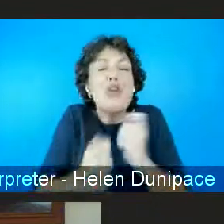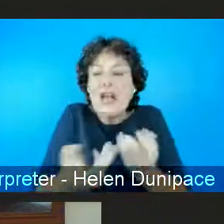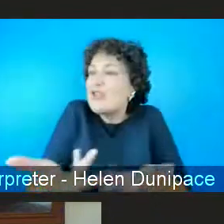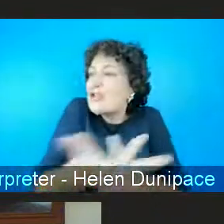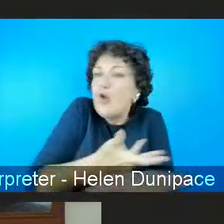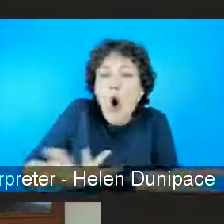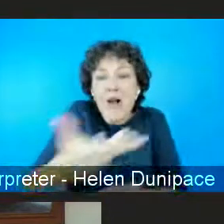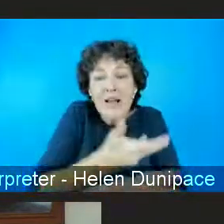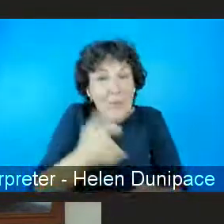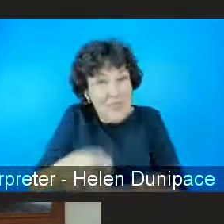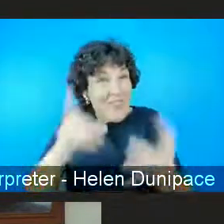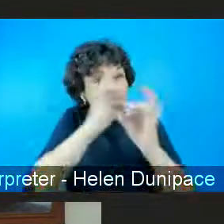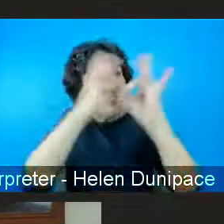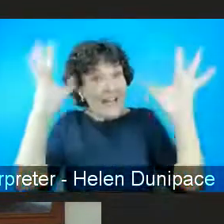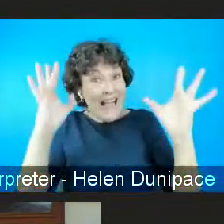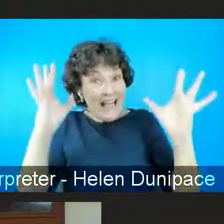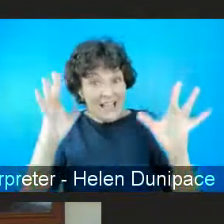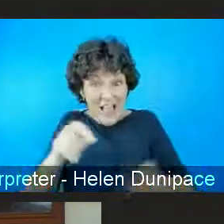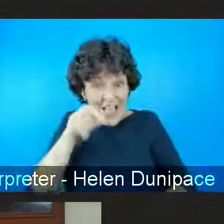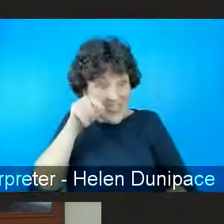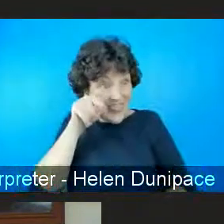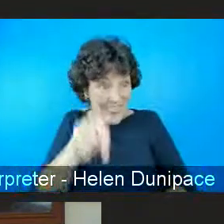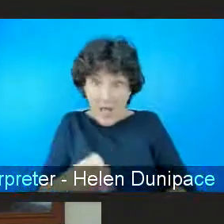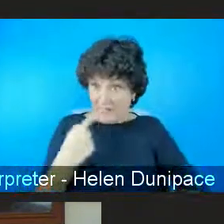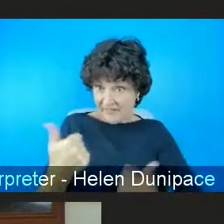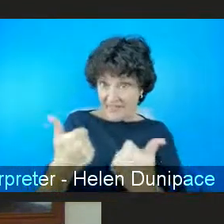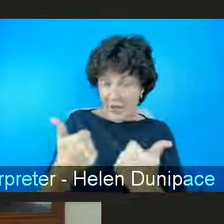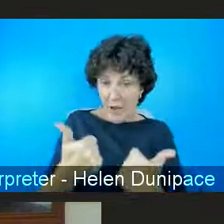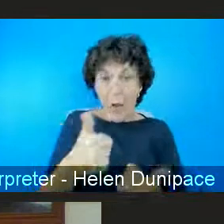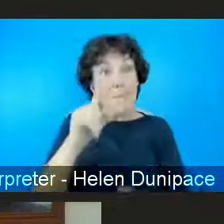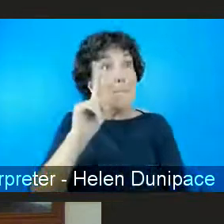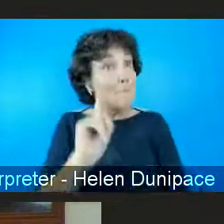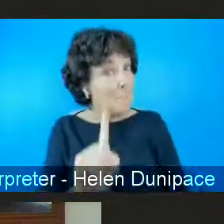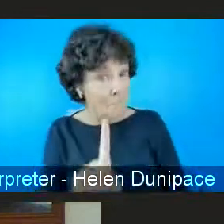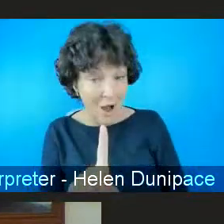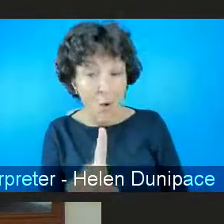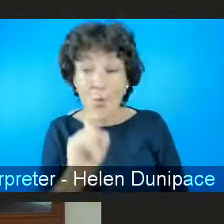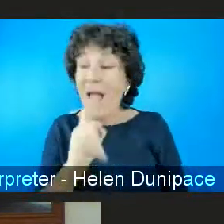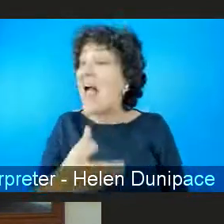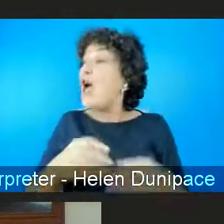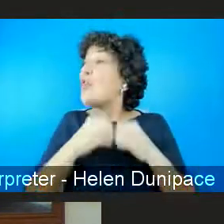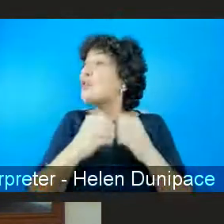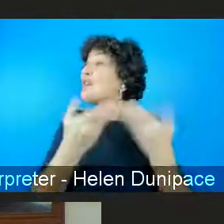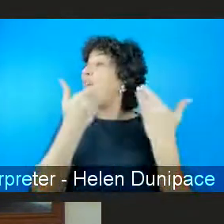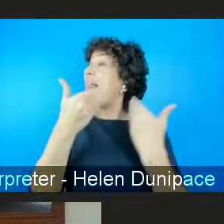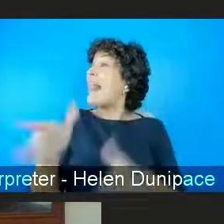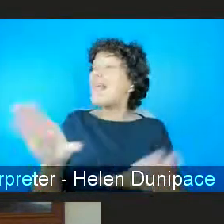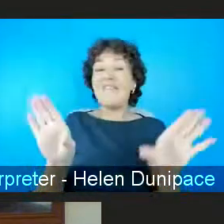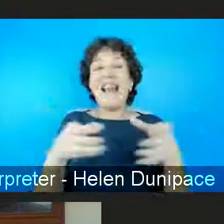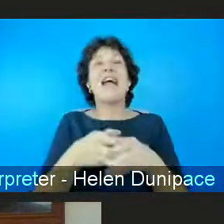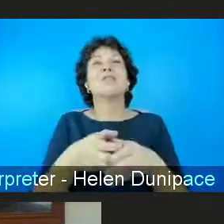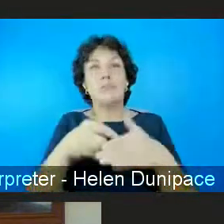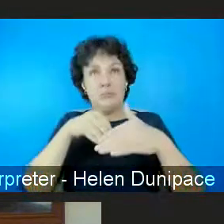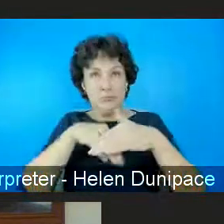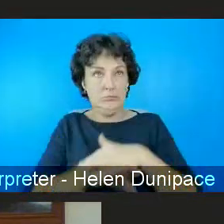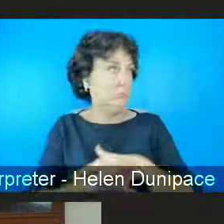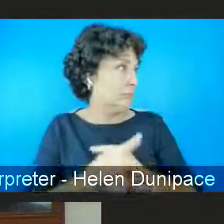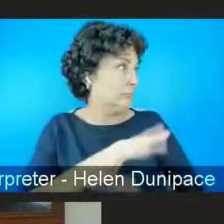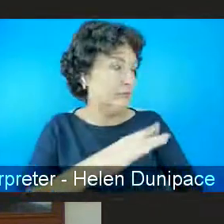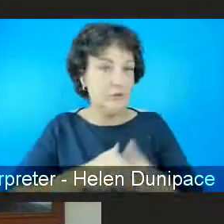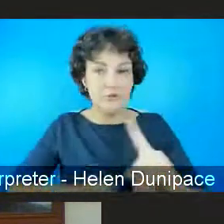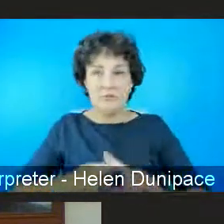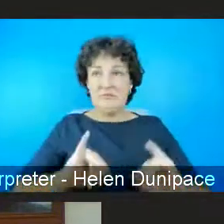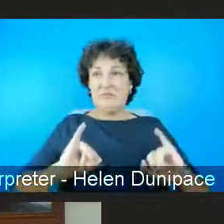really ignore the fact that that might be well and good but then when they when the students leave the classroom they walk into an environment that's